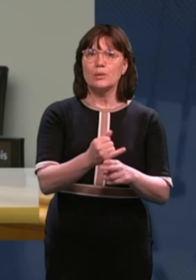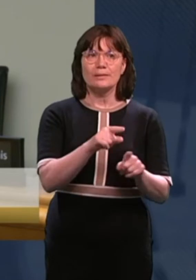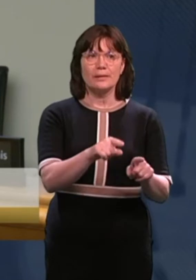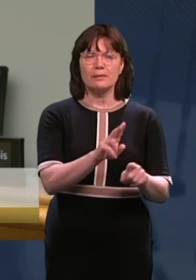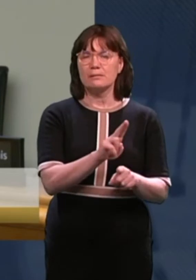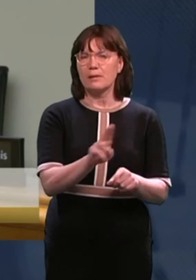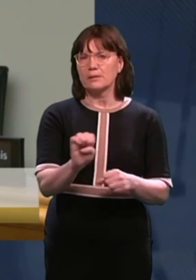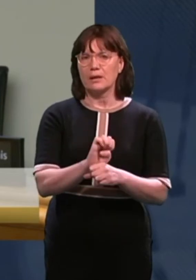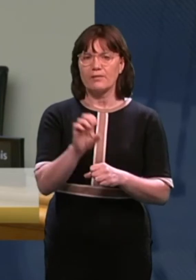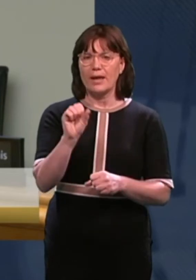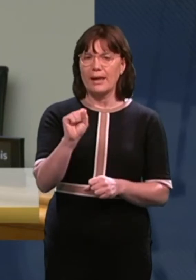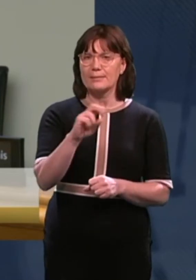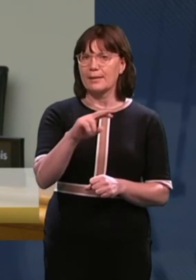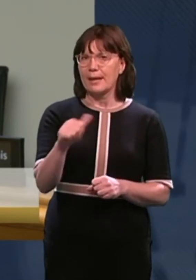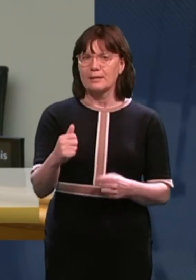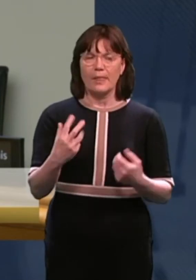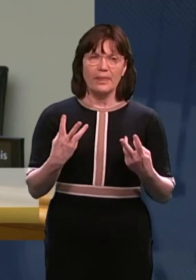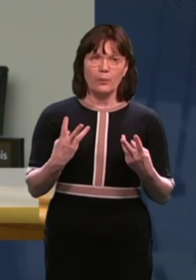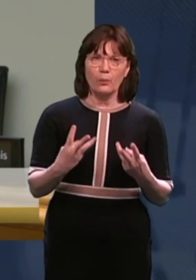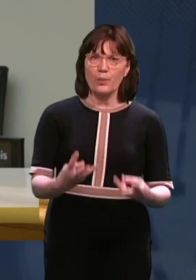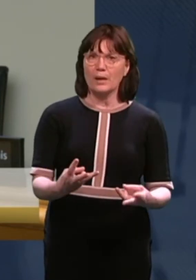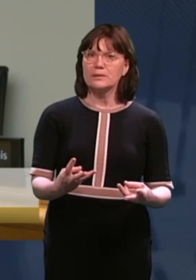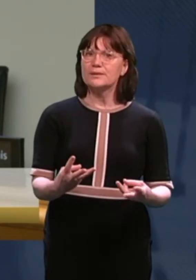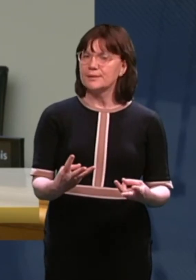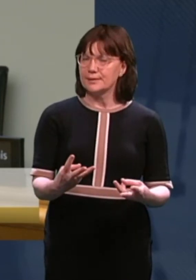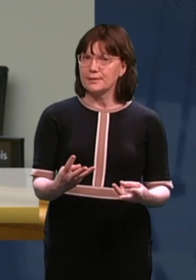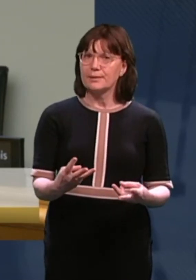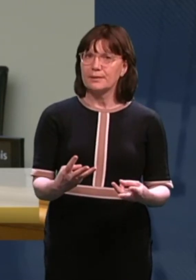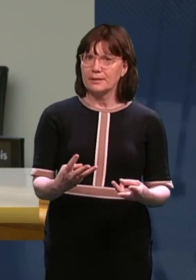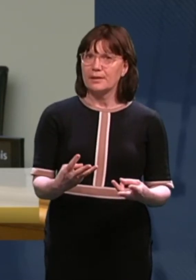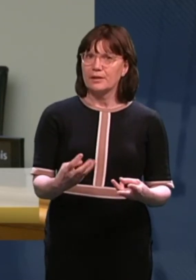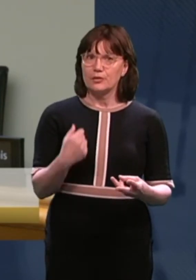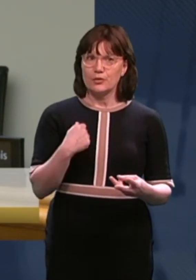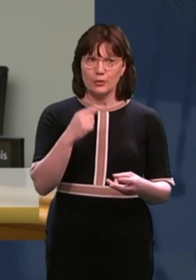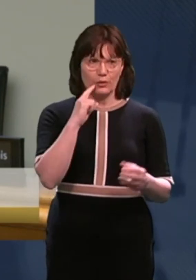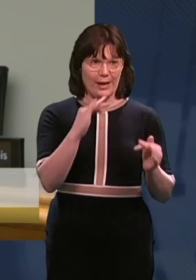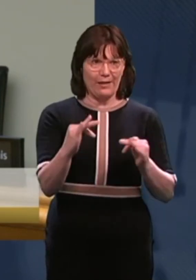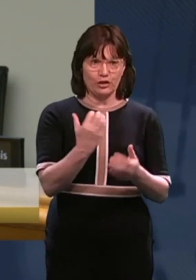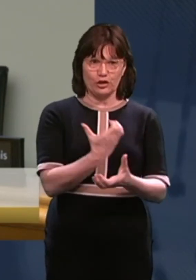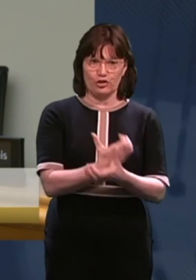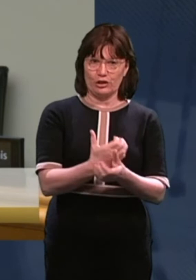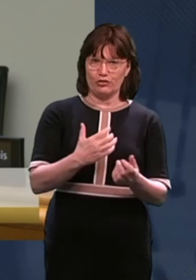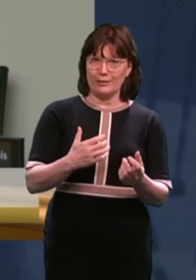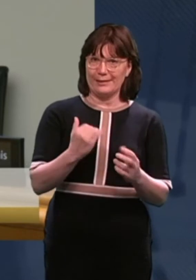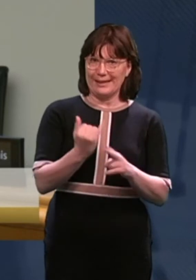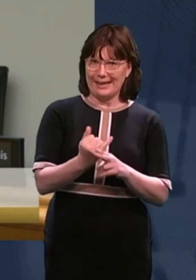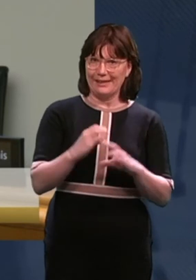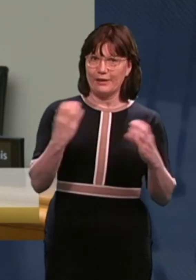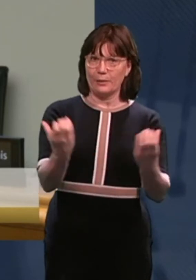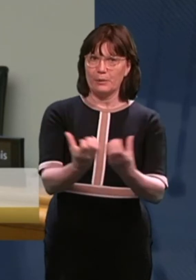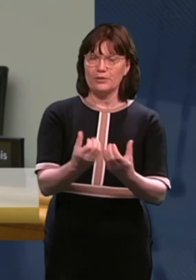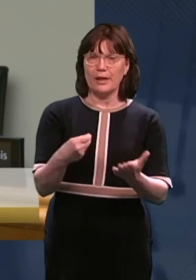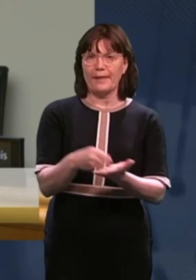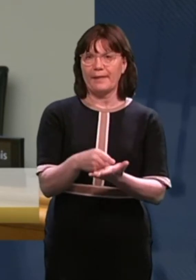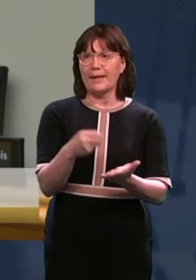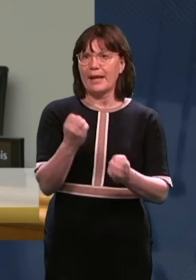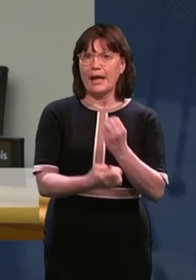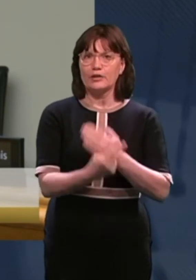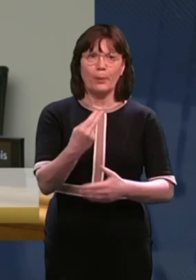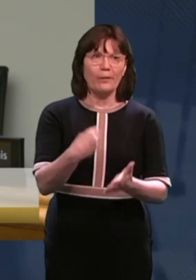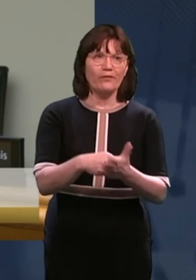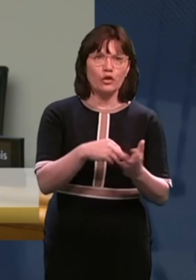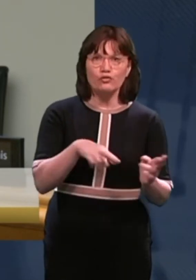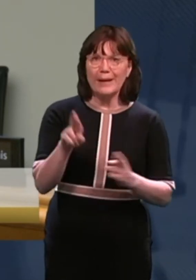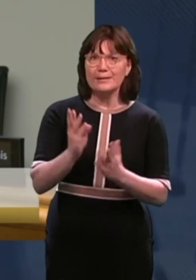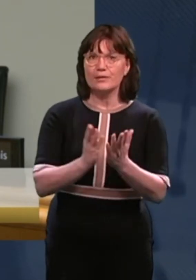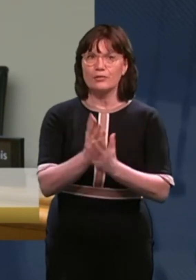have enough SNAs and stuff like that. And they want to cater for all the children in the community of a school who are, you know, fundraising through their committee